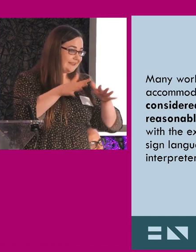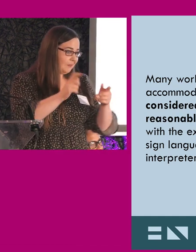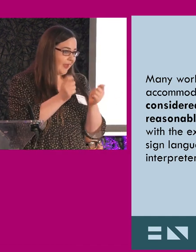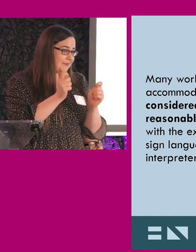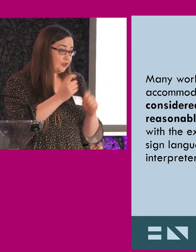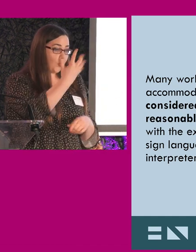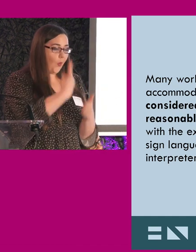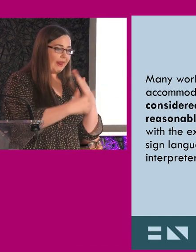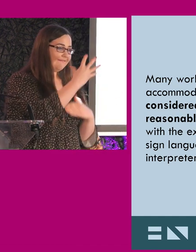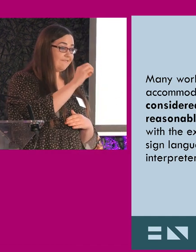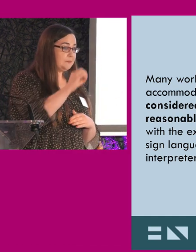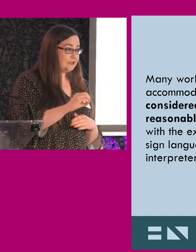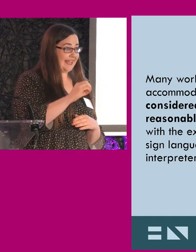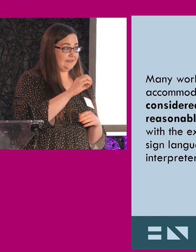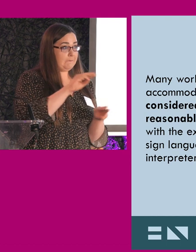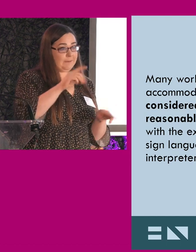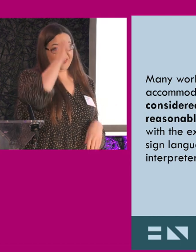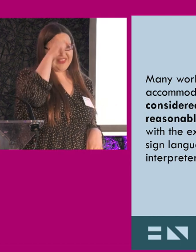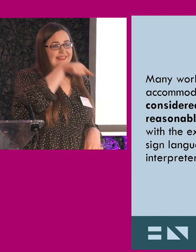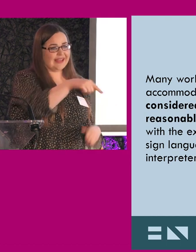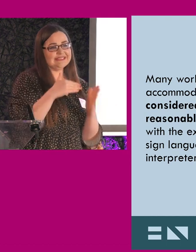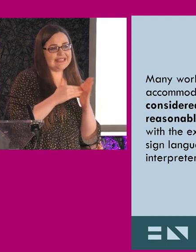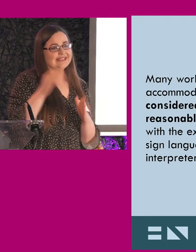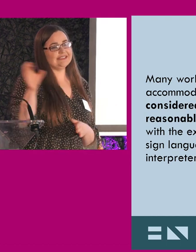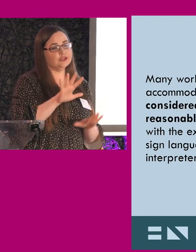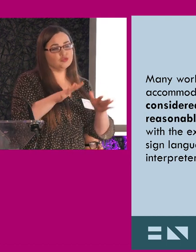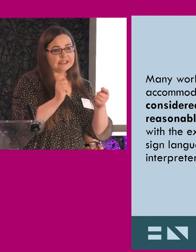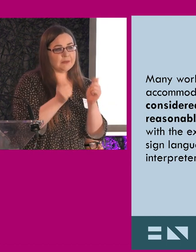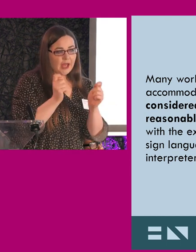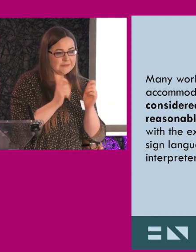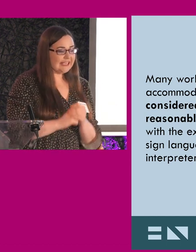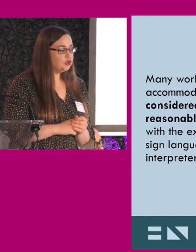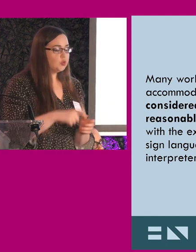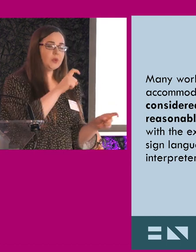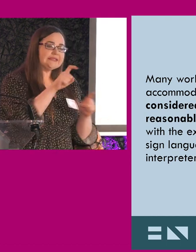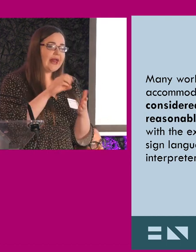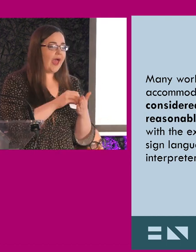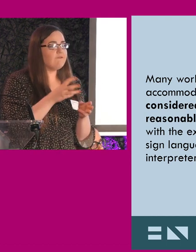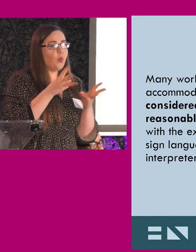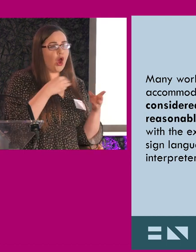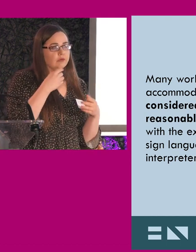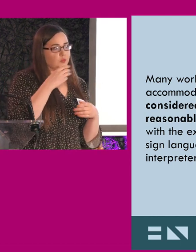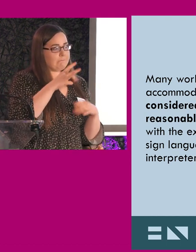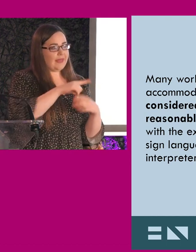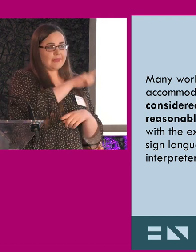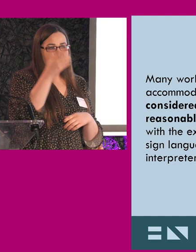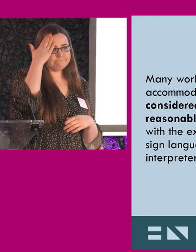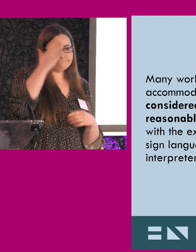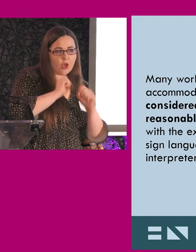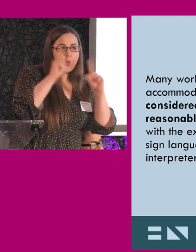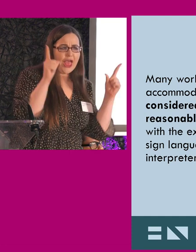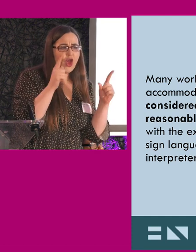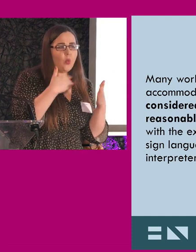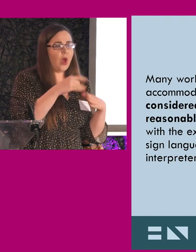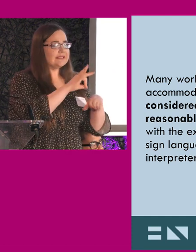two here today. It's not really a reasonable accommodation. It's only a couple of percent that do follow that. And we still have